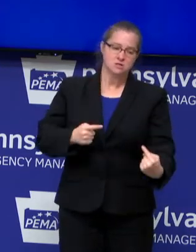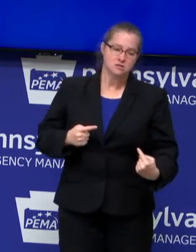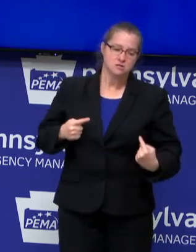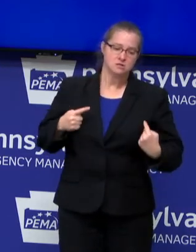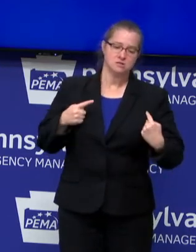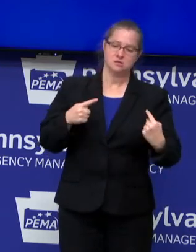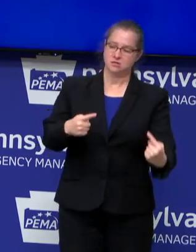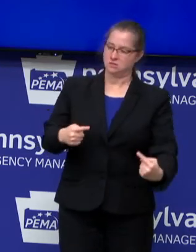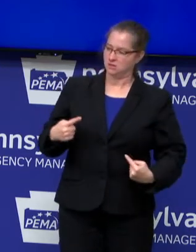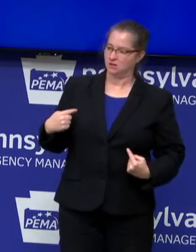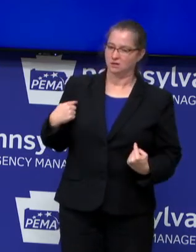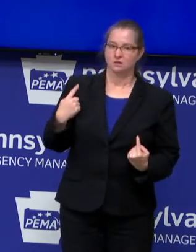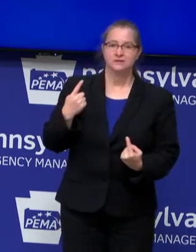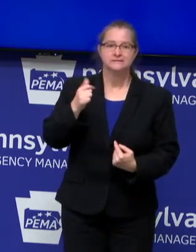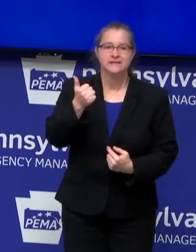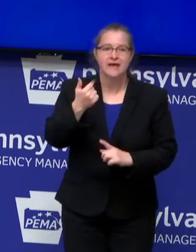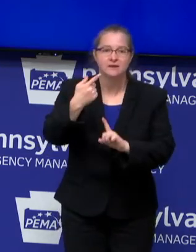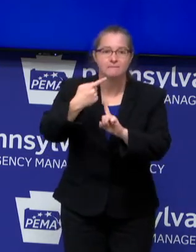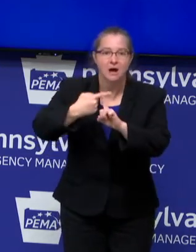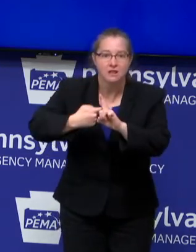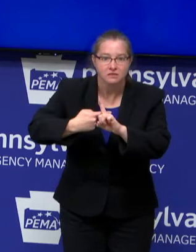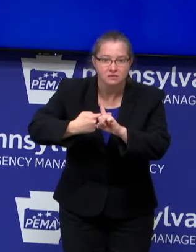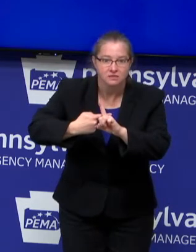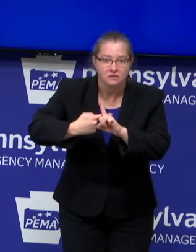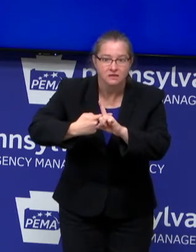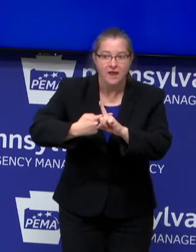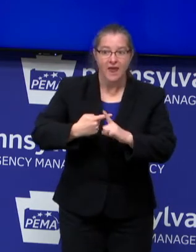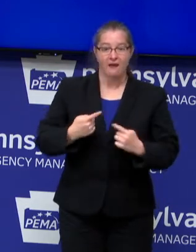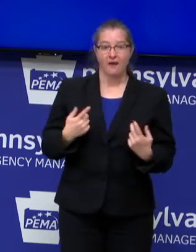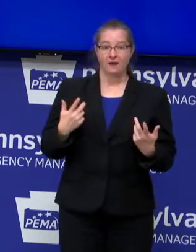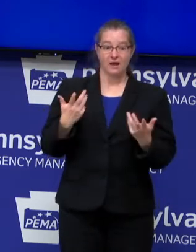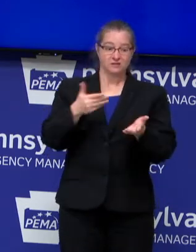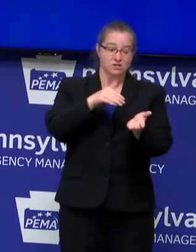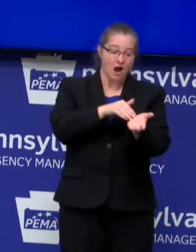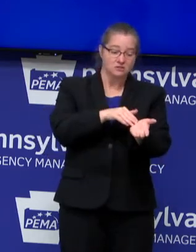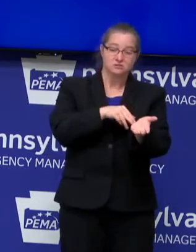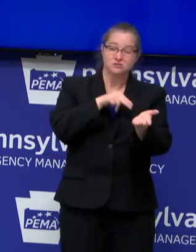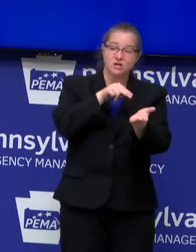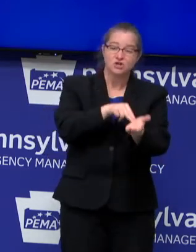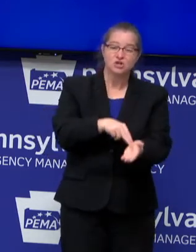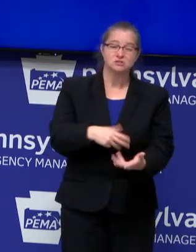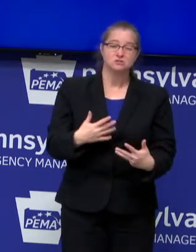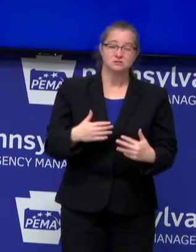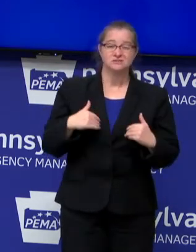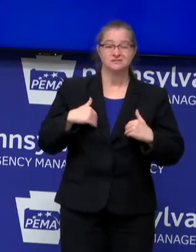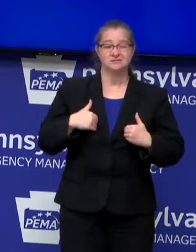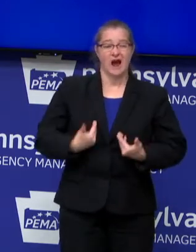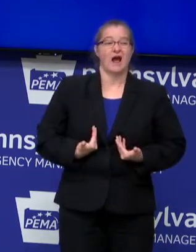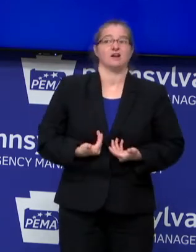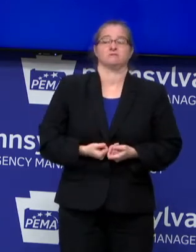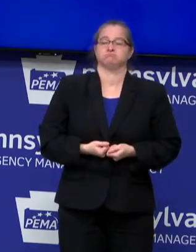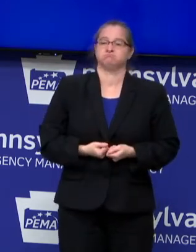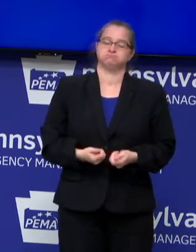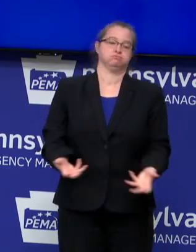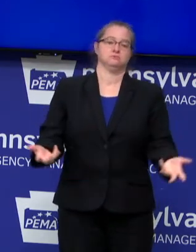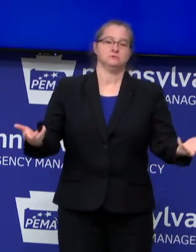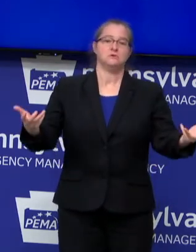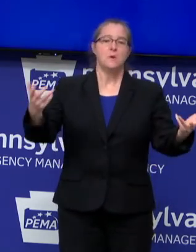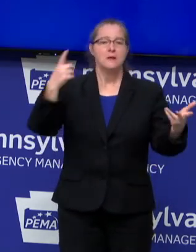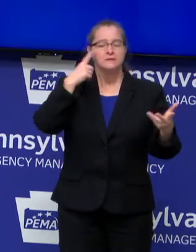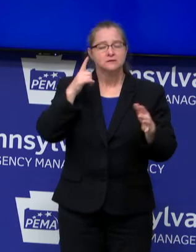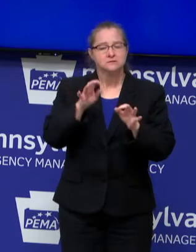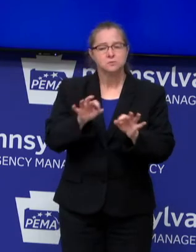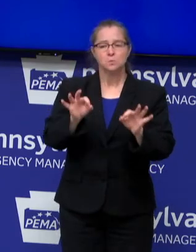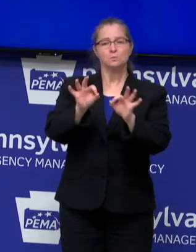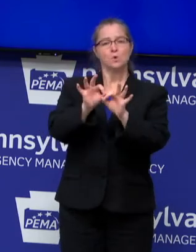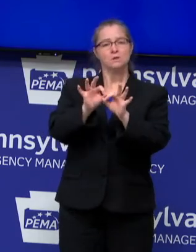We've been doing this for 10 months and, and healthcare providers are tired. Um, but I, I think it's worthy of just taking